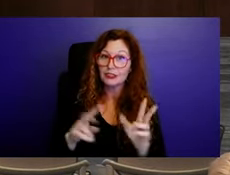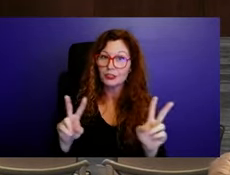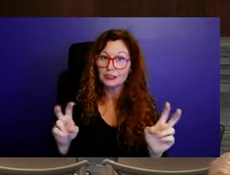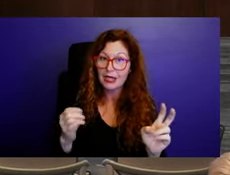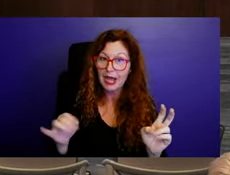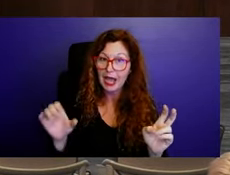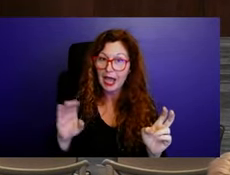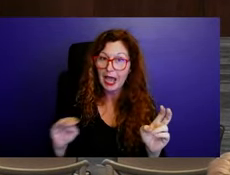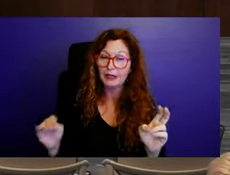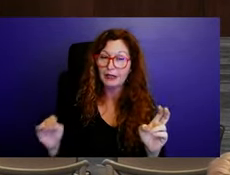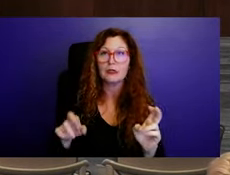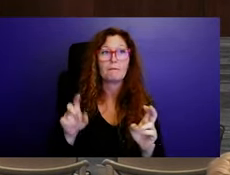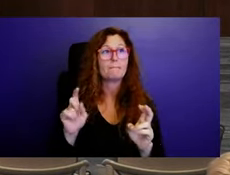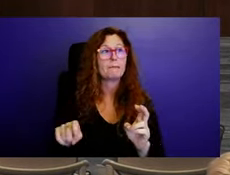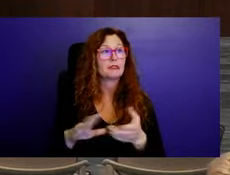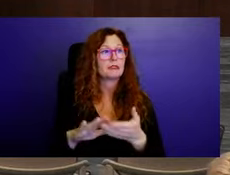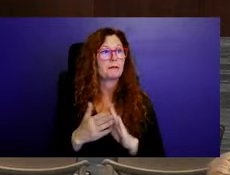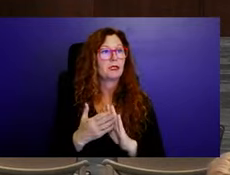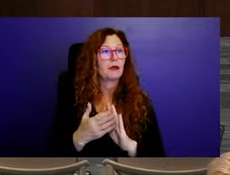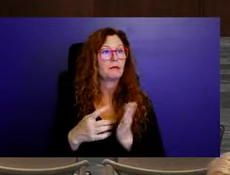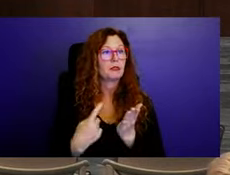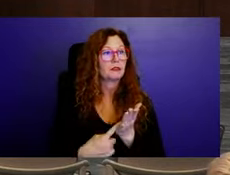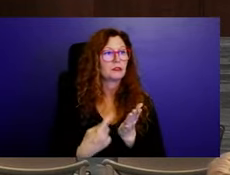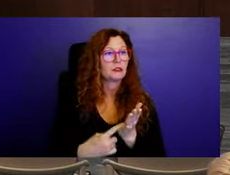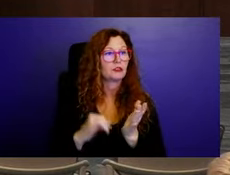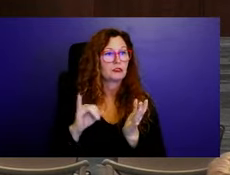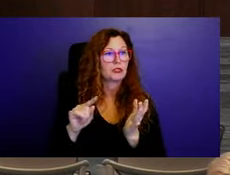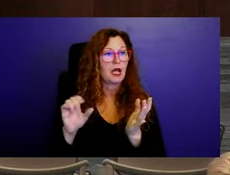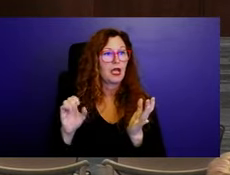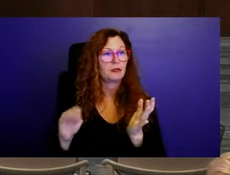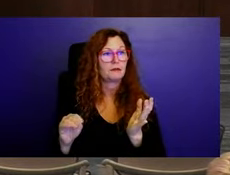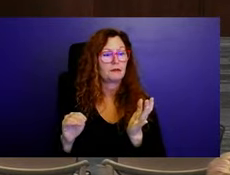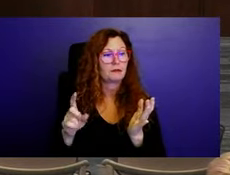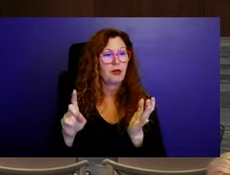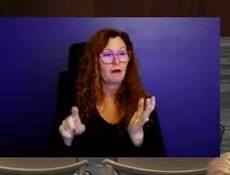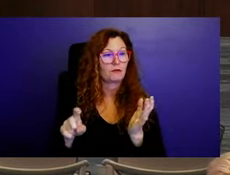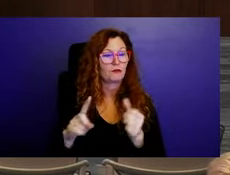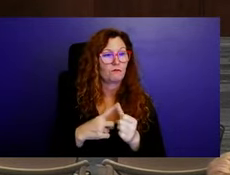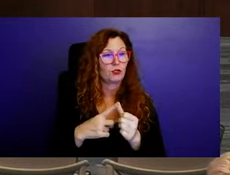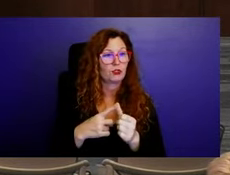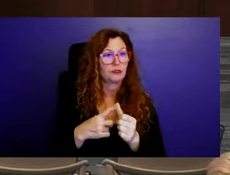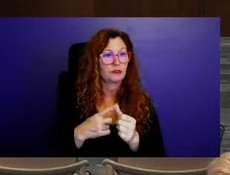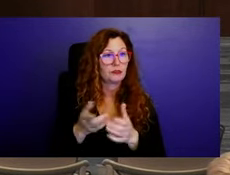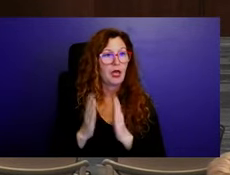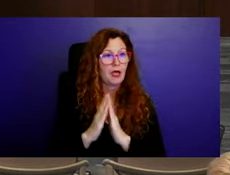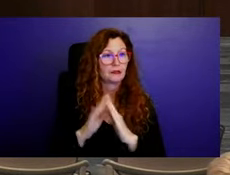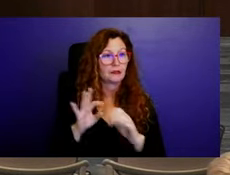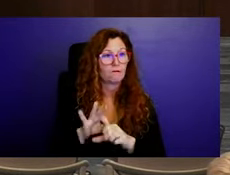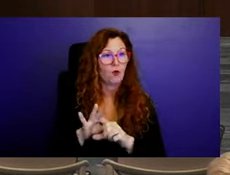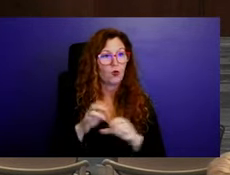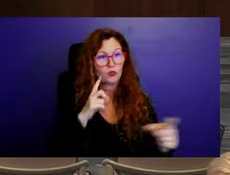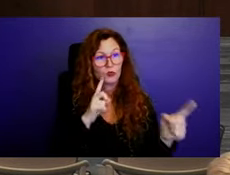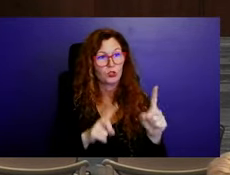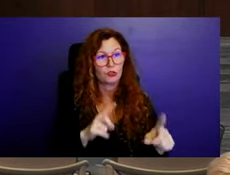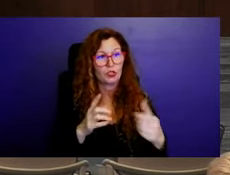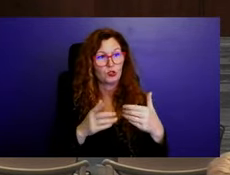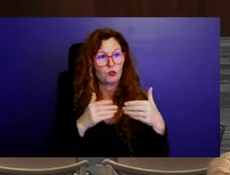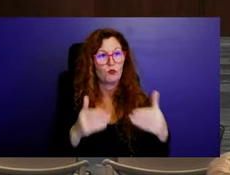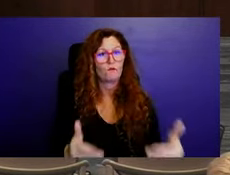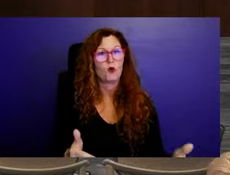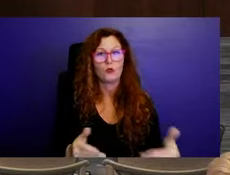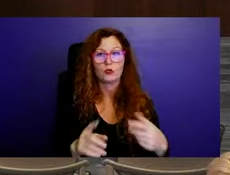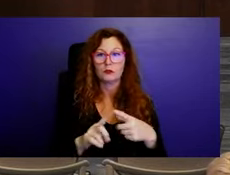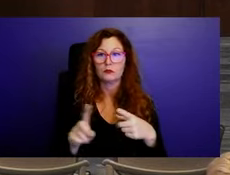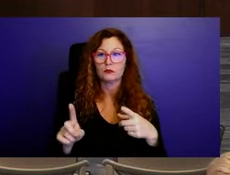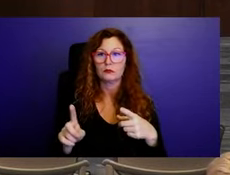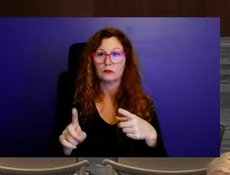has to be a discussion item because we are not, we have to get consensus to move forward with. Yeah, we'll get consensus to give direction to